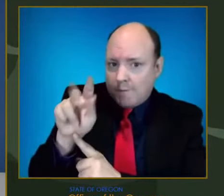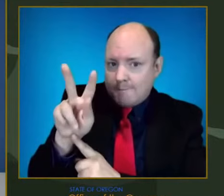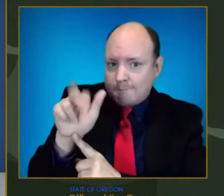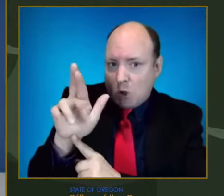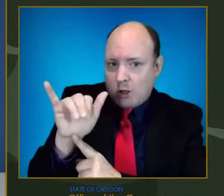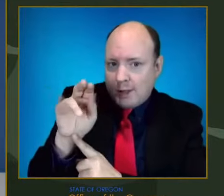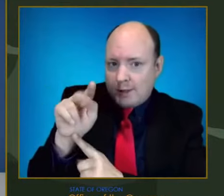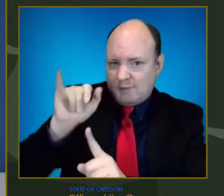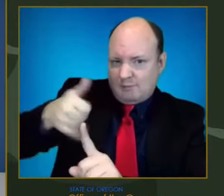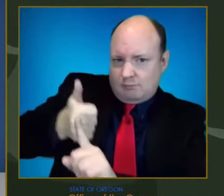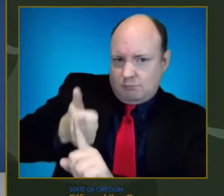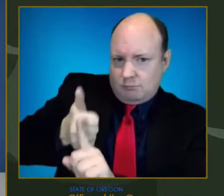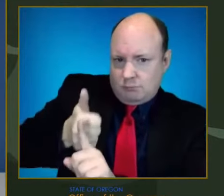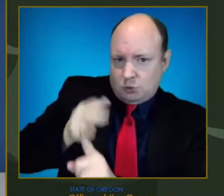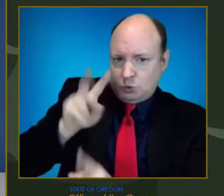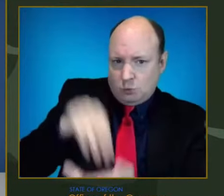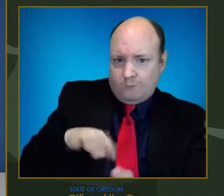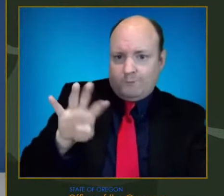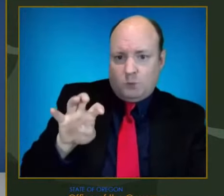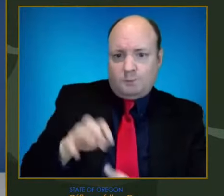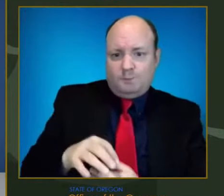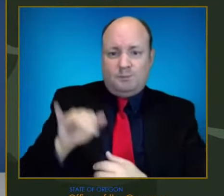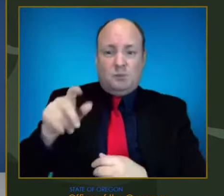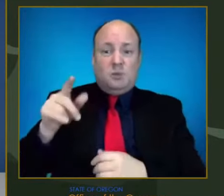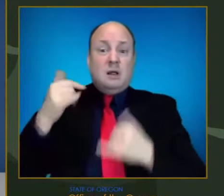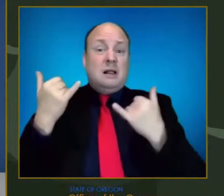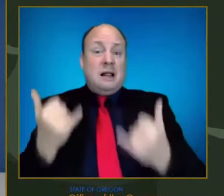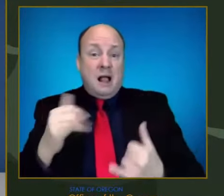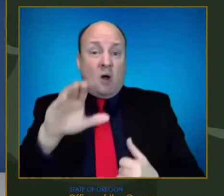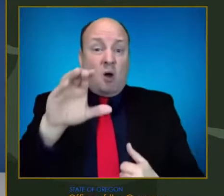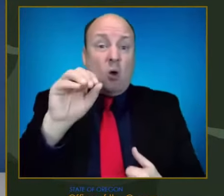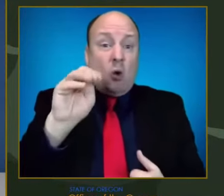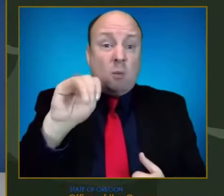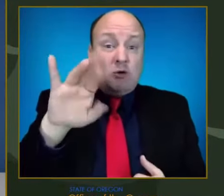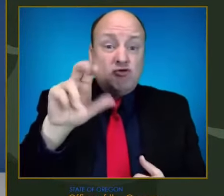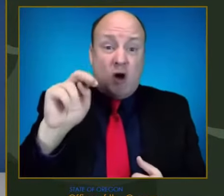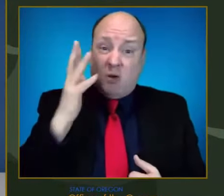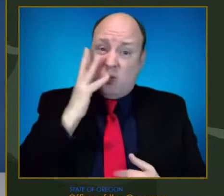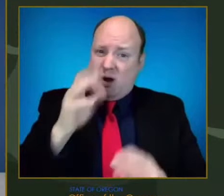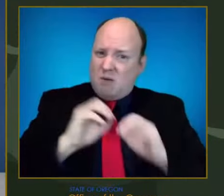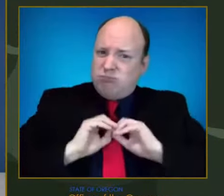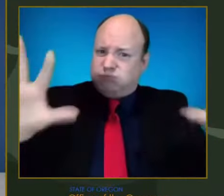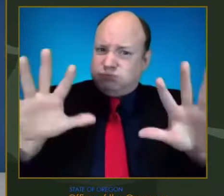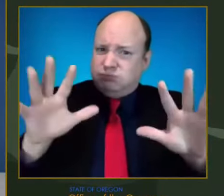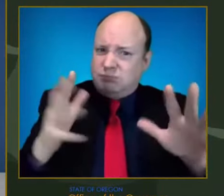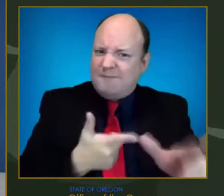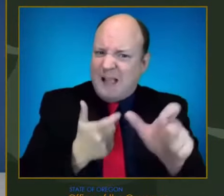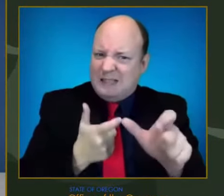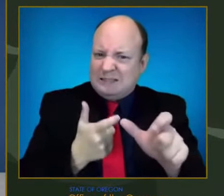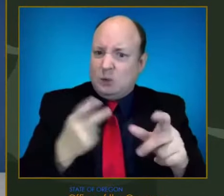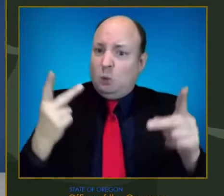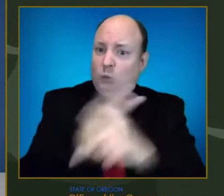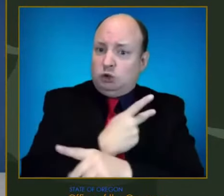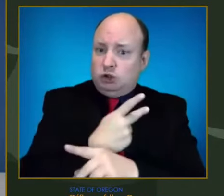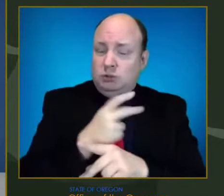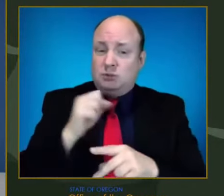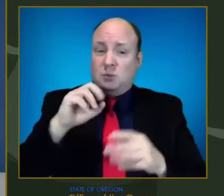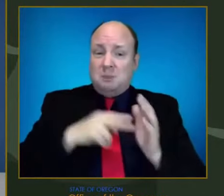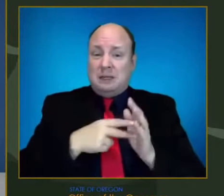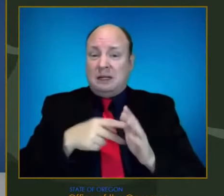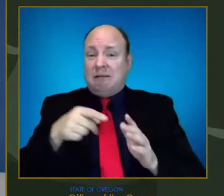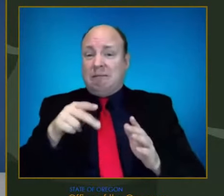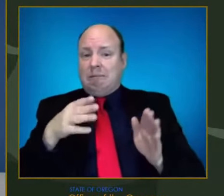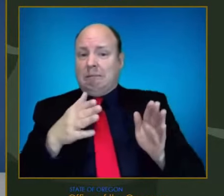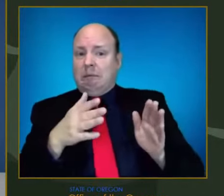Those deaths occurred in a span of less than six months. Approximately nine in ten of those lives could have been saved by vaccinations.